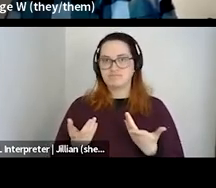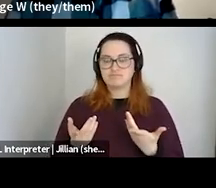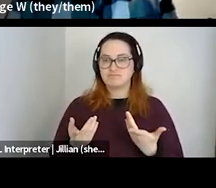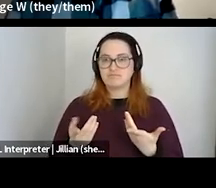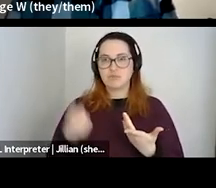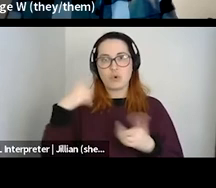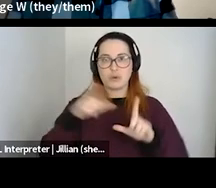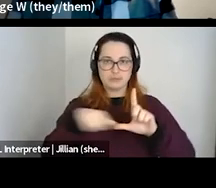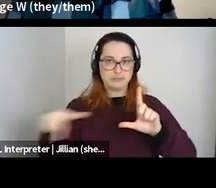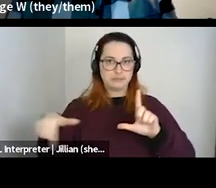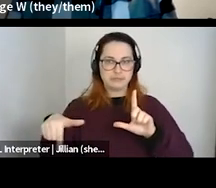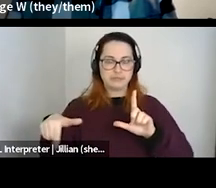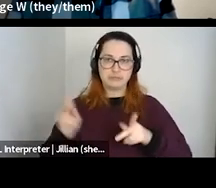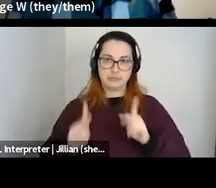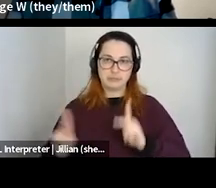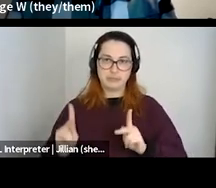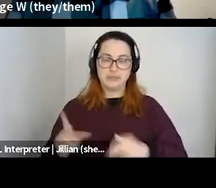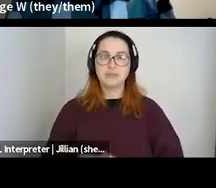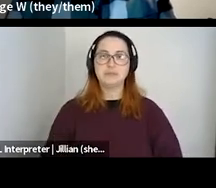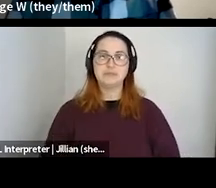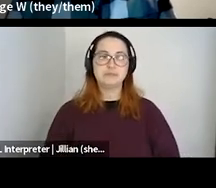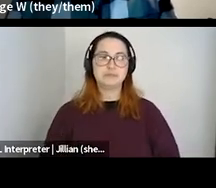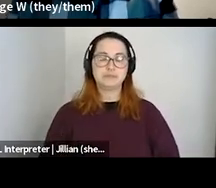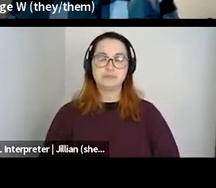2SLGBTQIA plus folks.